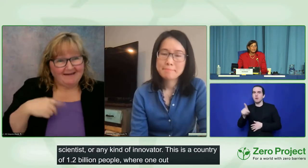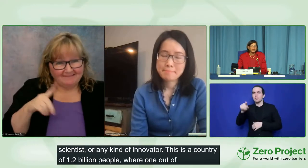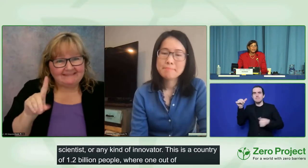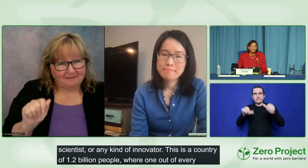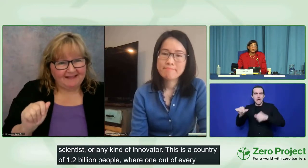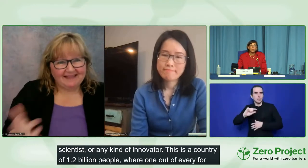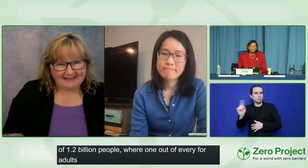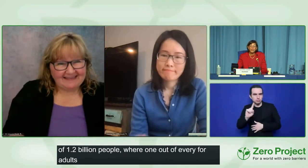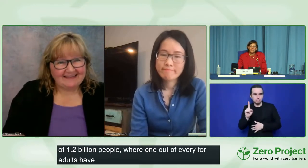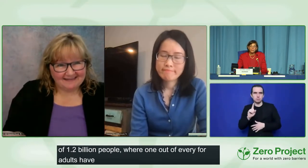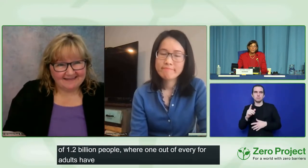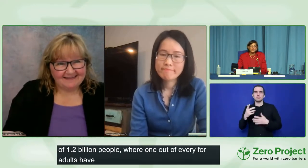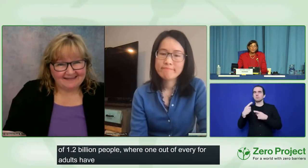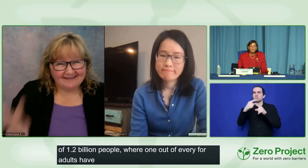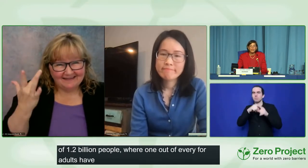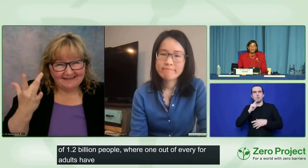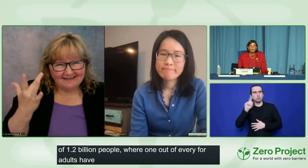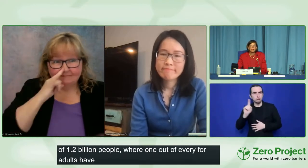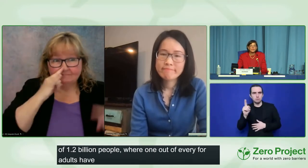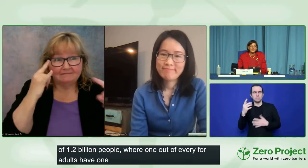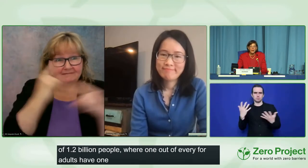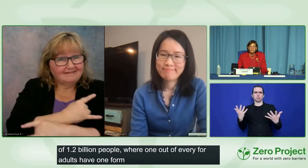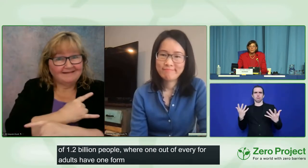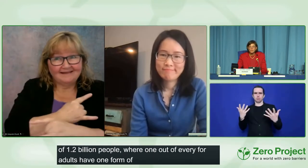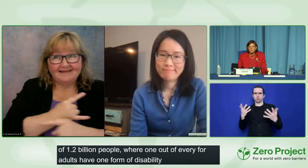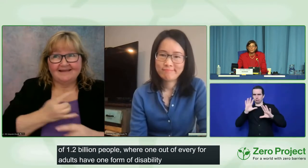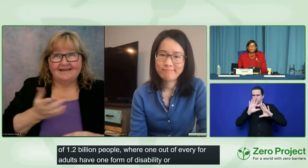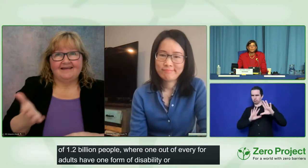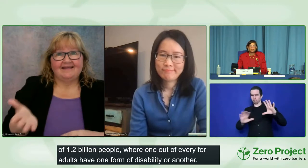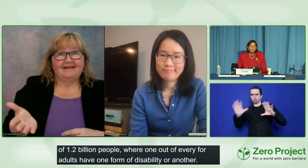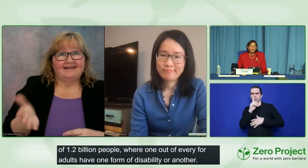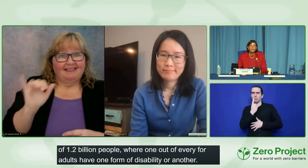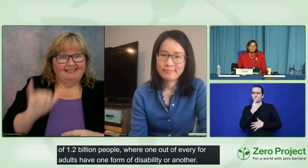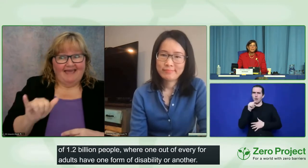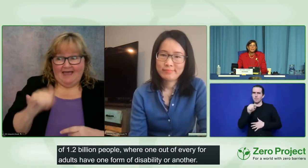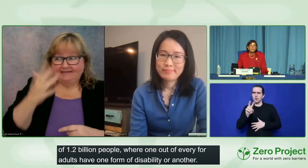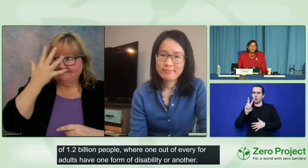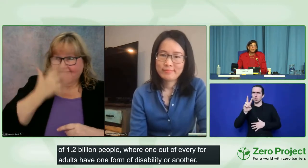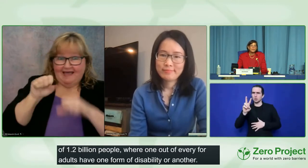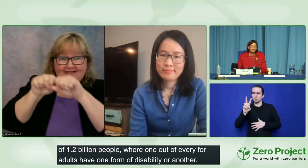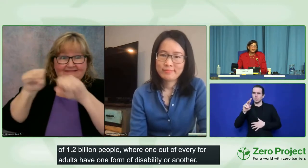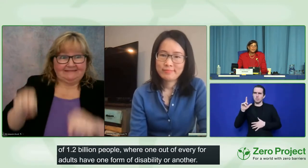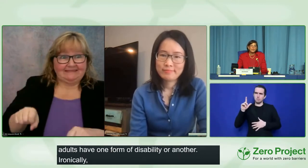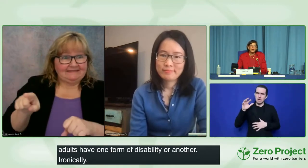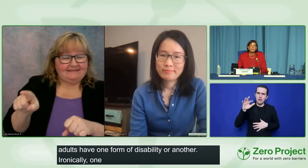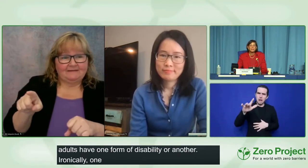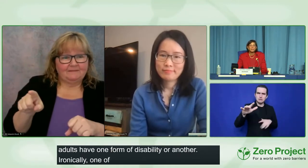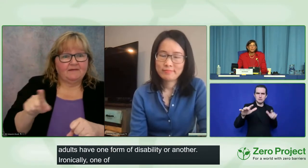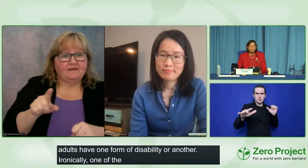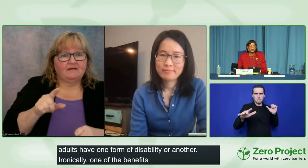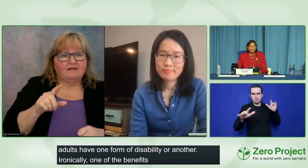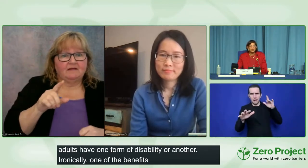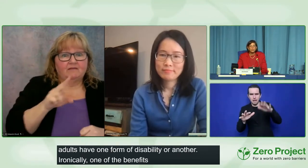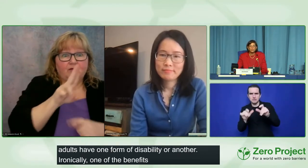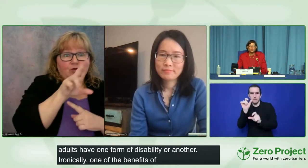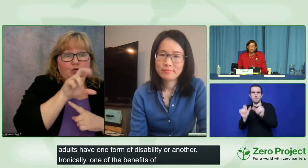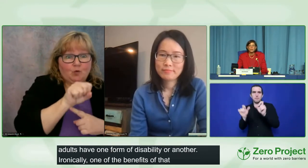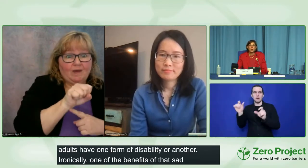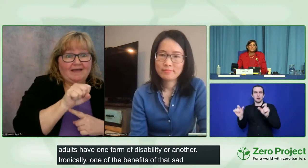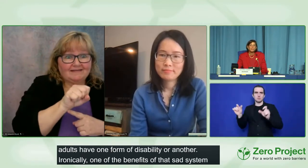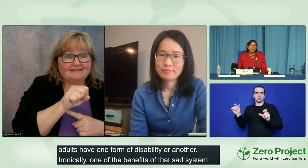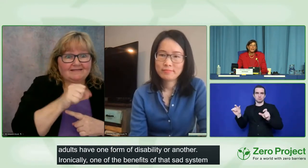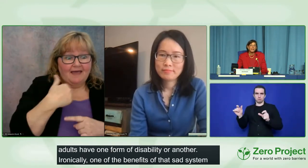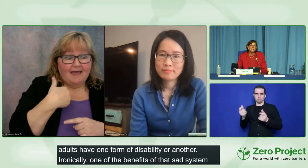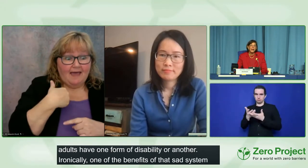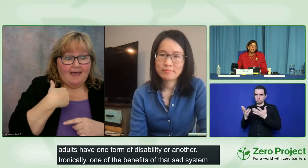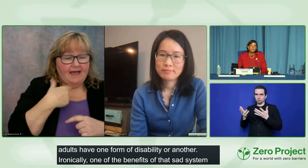Ironically, one of the benefits of that sad system is that the United States has an extraordinary group